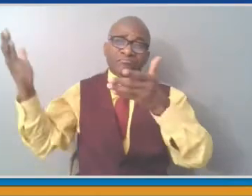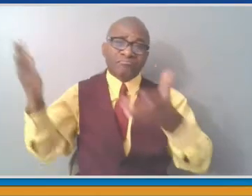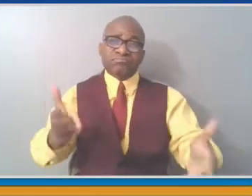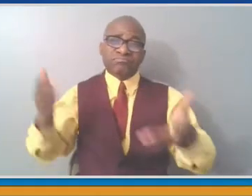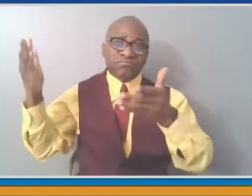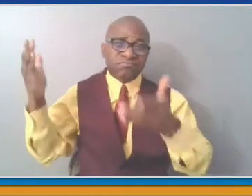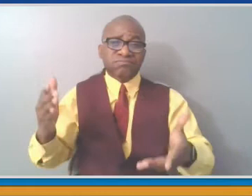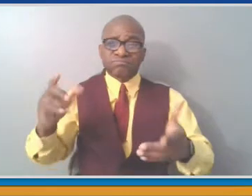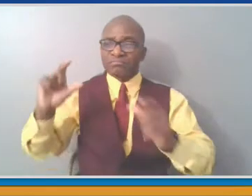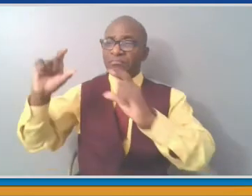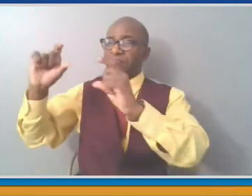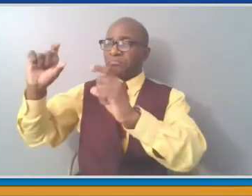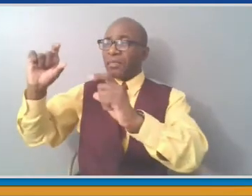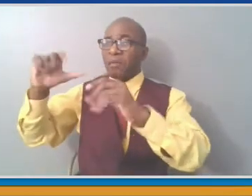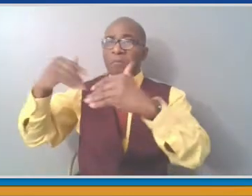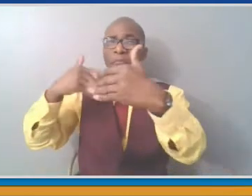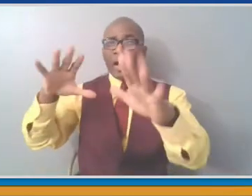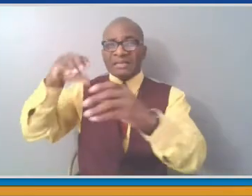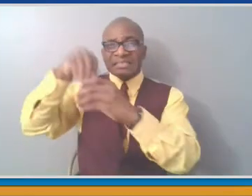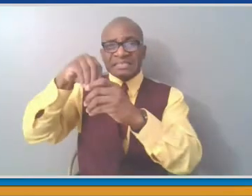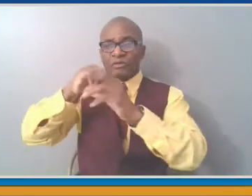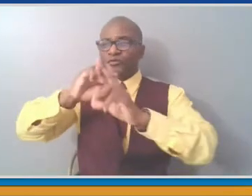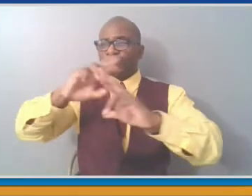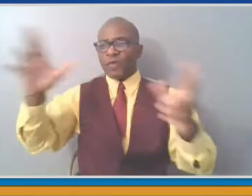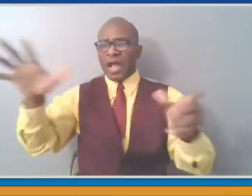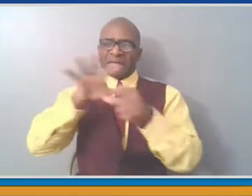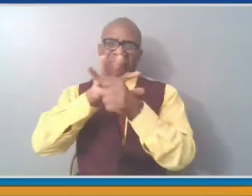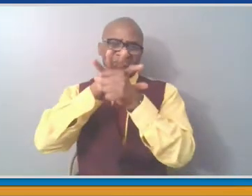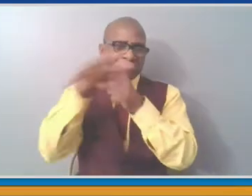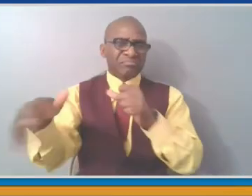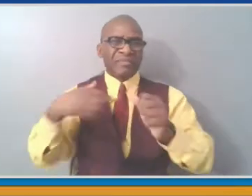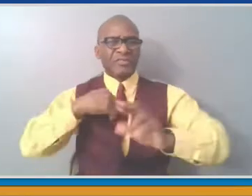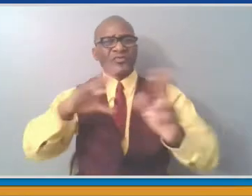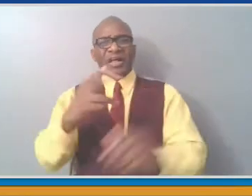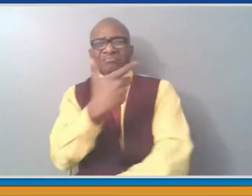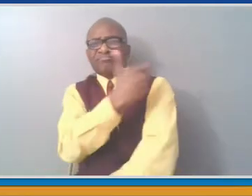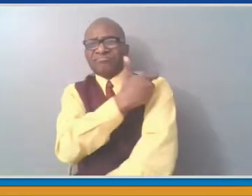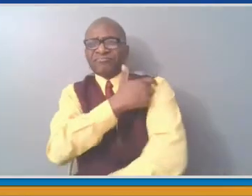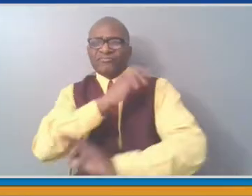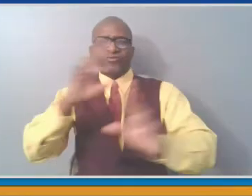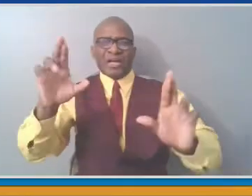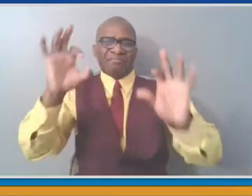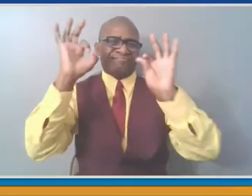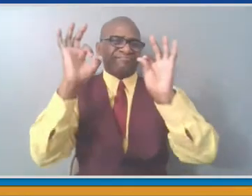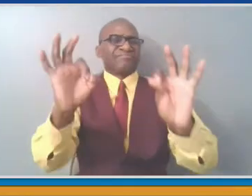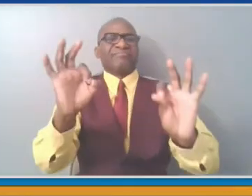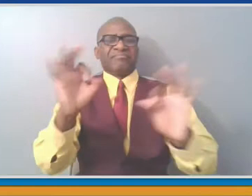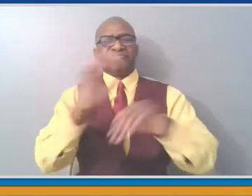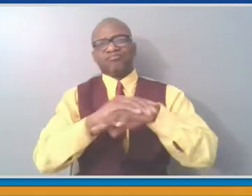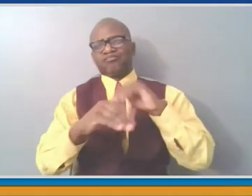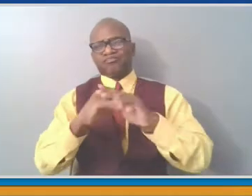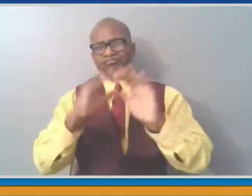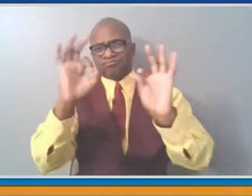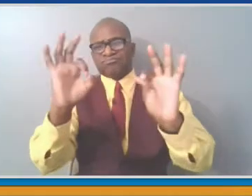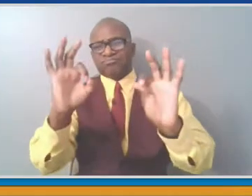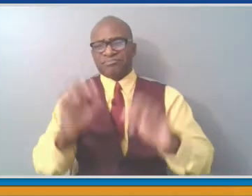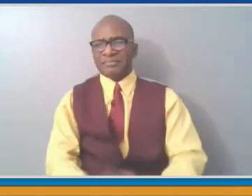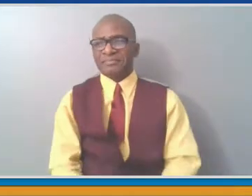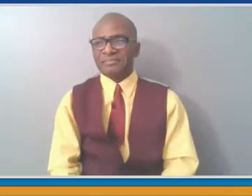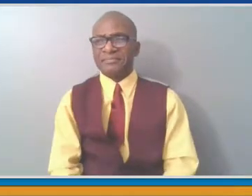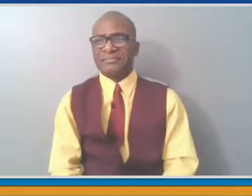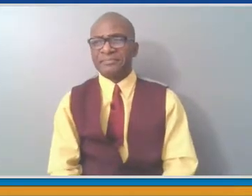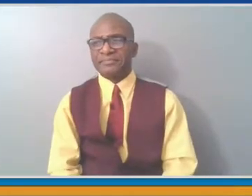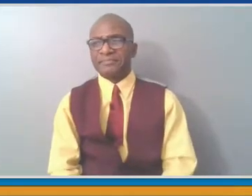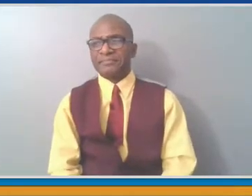vaccinated here in Westchester County, at least with one dose and more coming. And of course, there may be later in the year booster shots that are required.